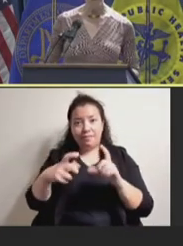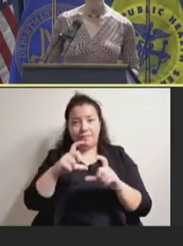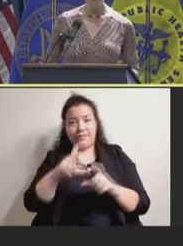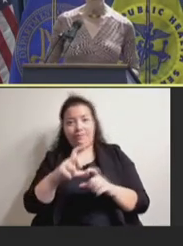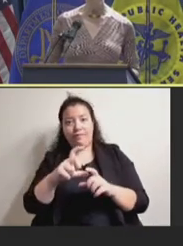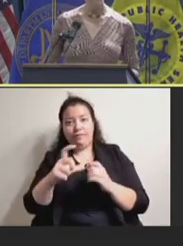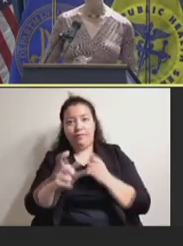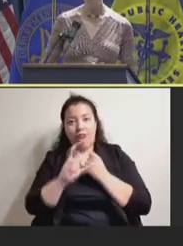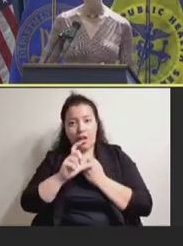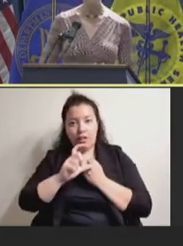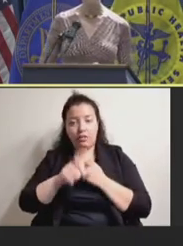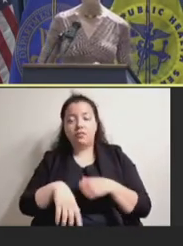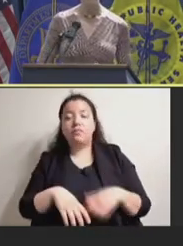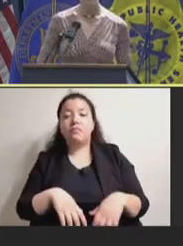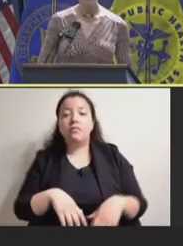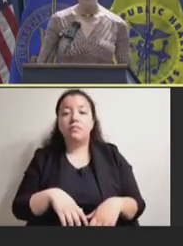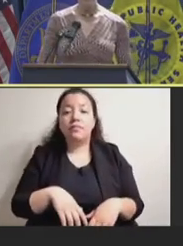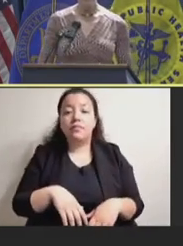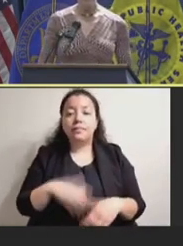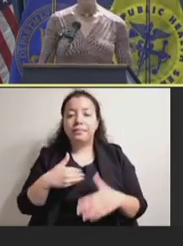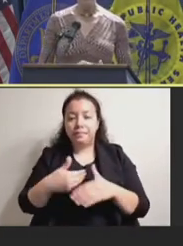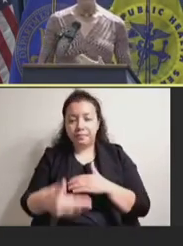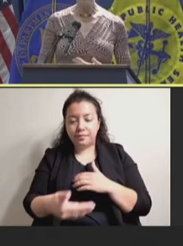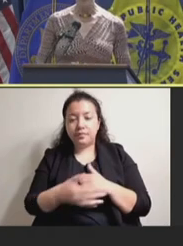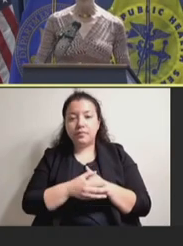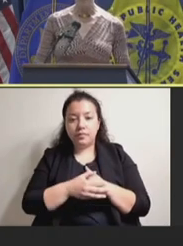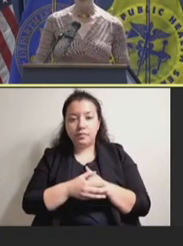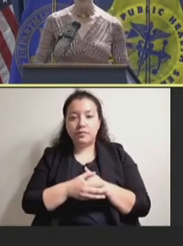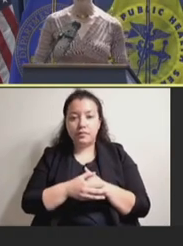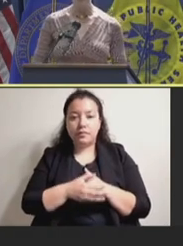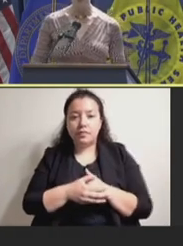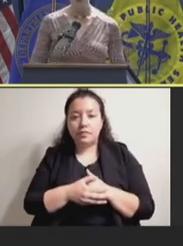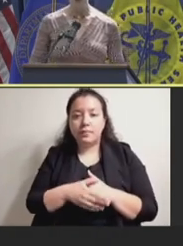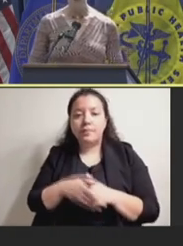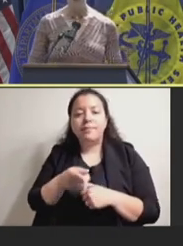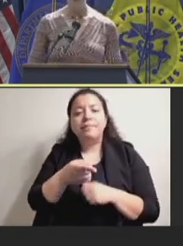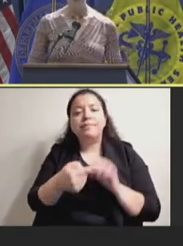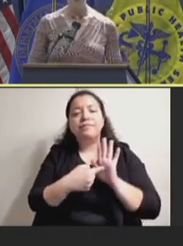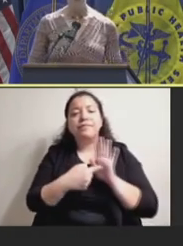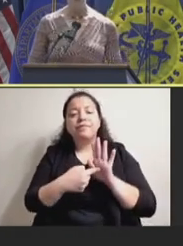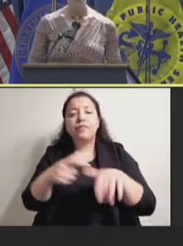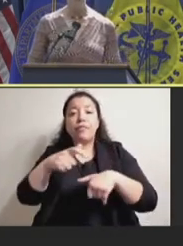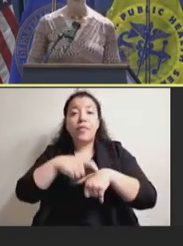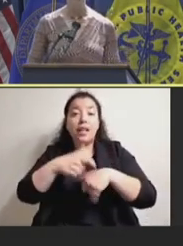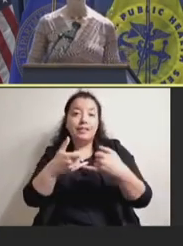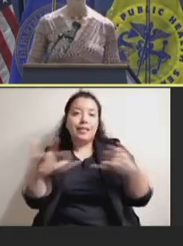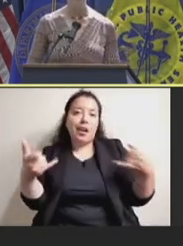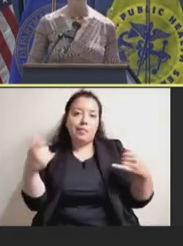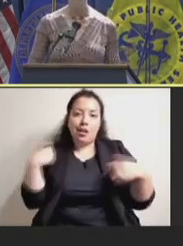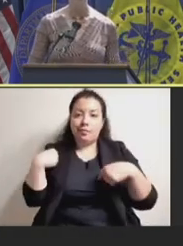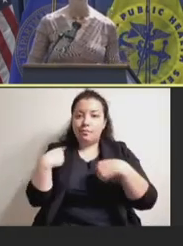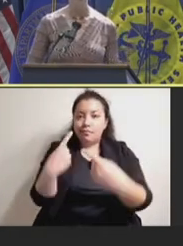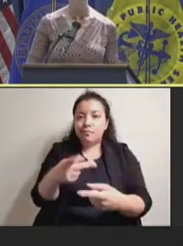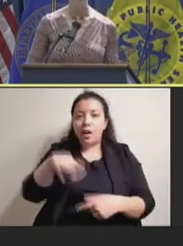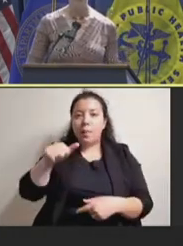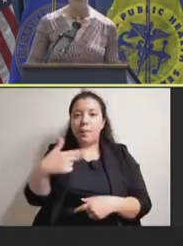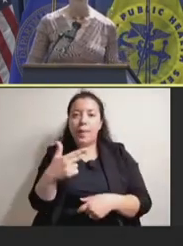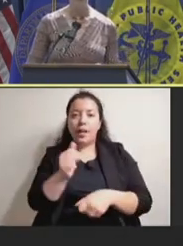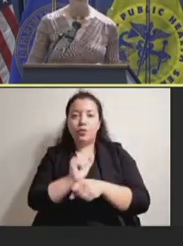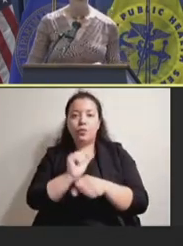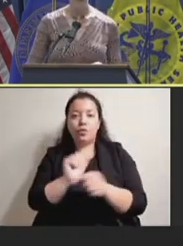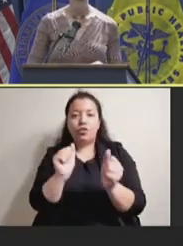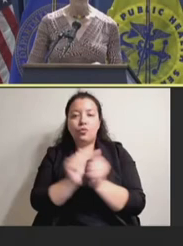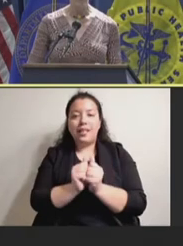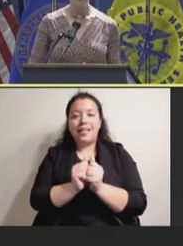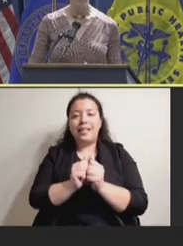Let's go on to the next. This is the timeline for the work that PATH has done with the temp time VVM.